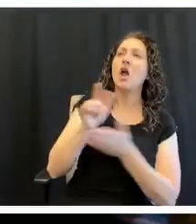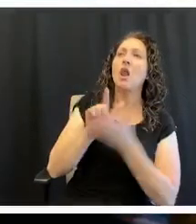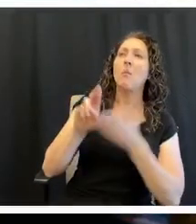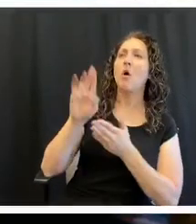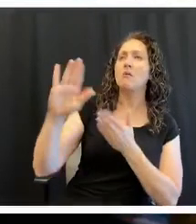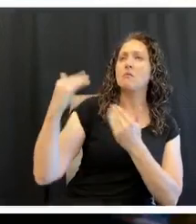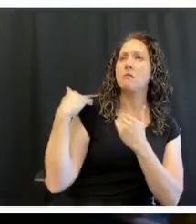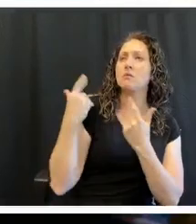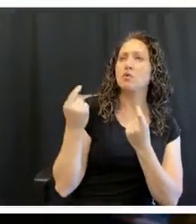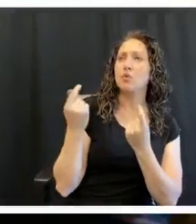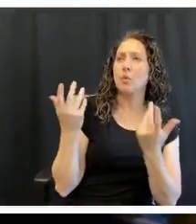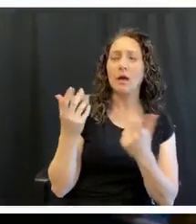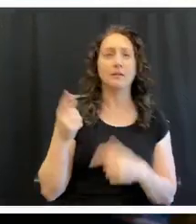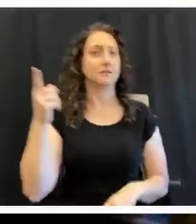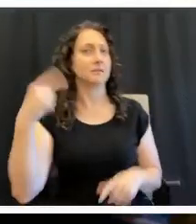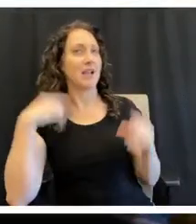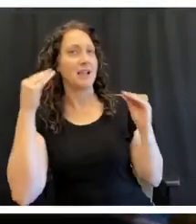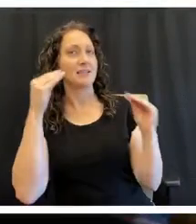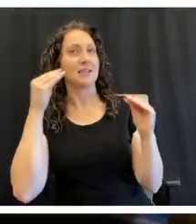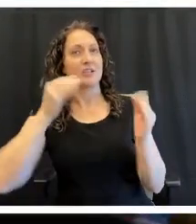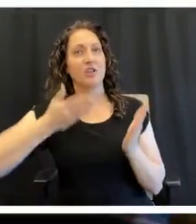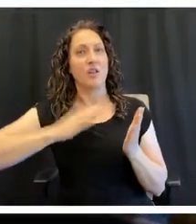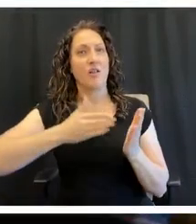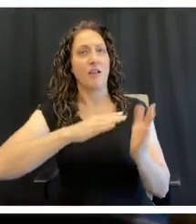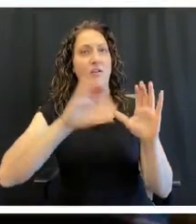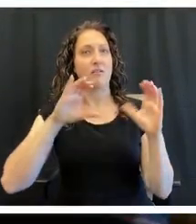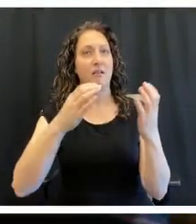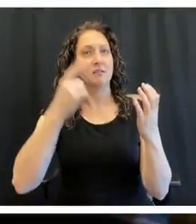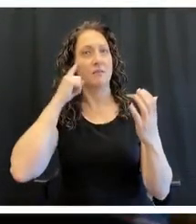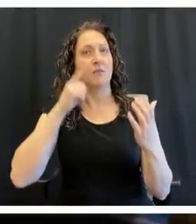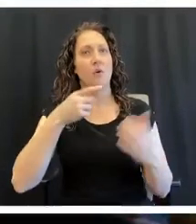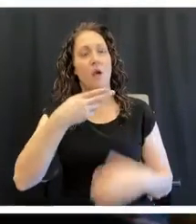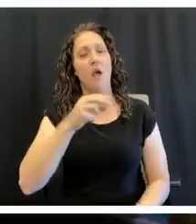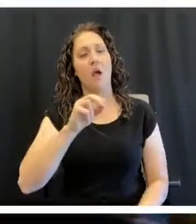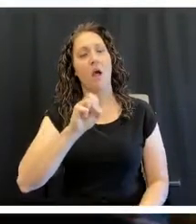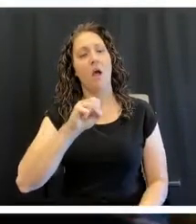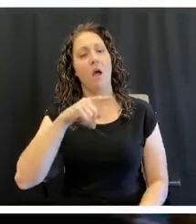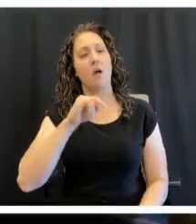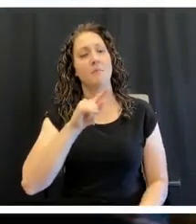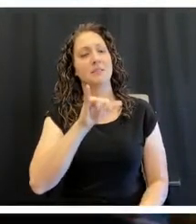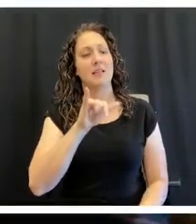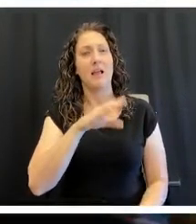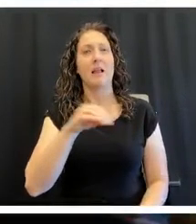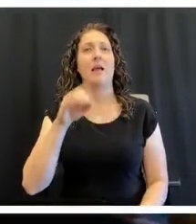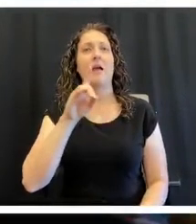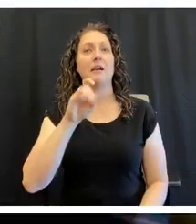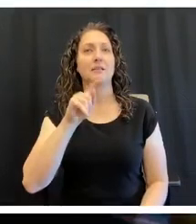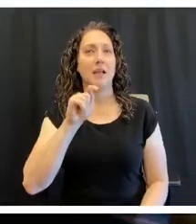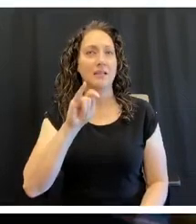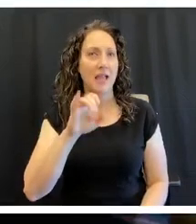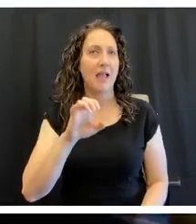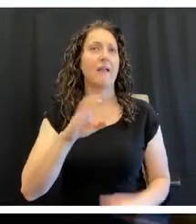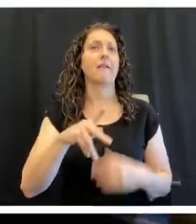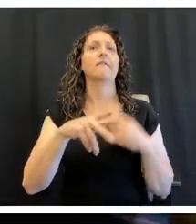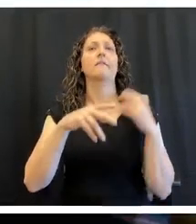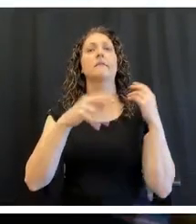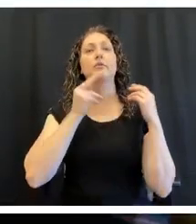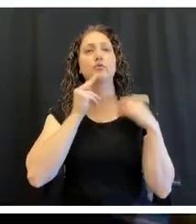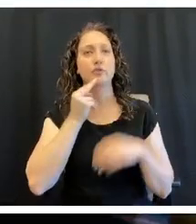Well, I teach all the culinary classes for the hospitality and the dietetics and nutrition students.